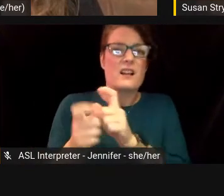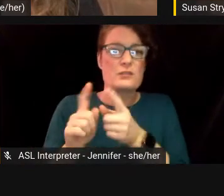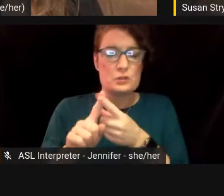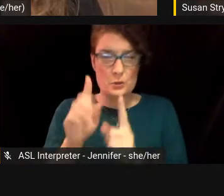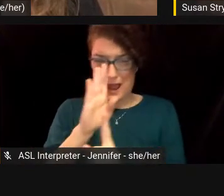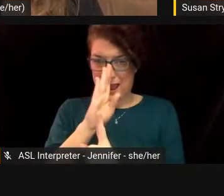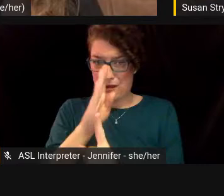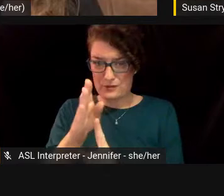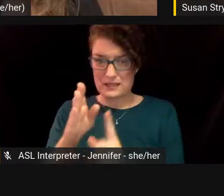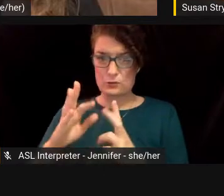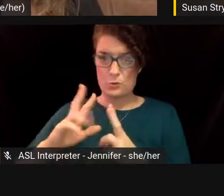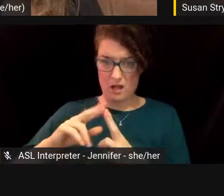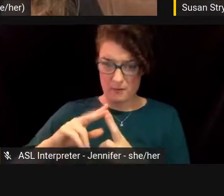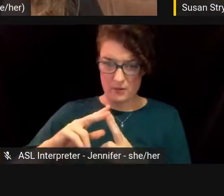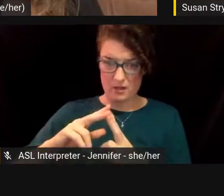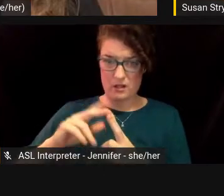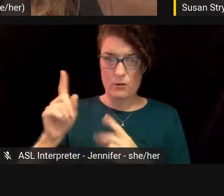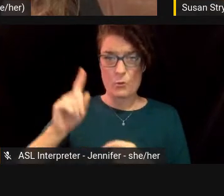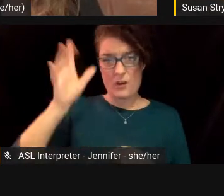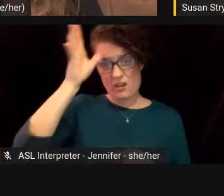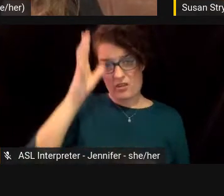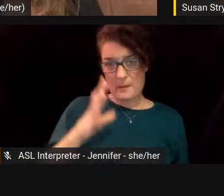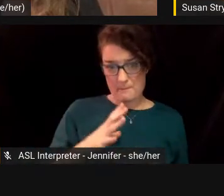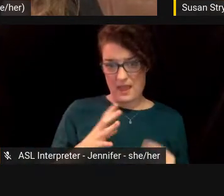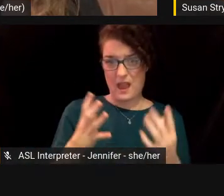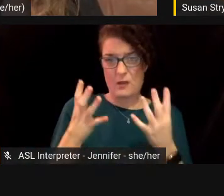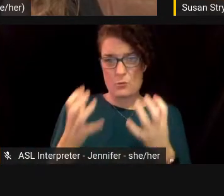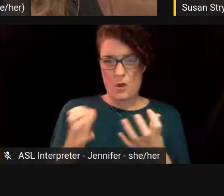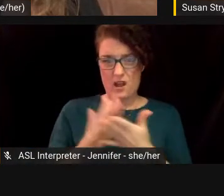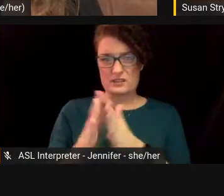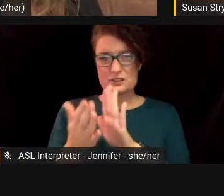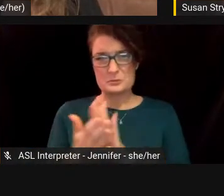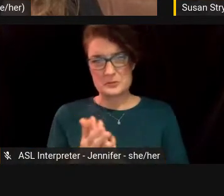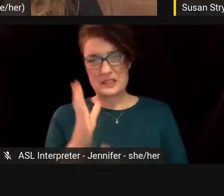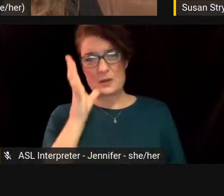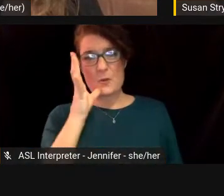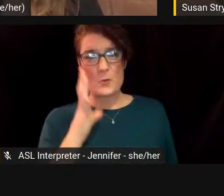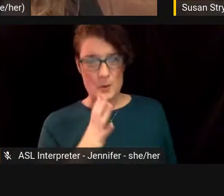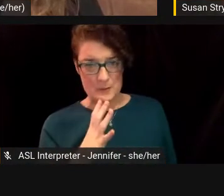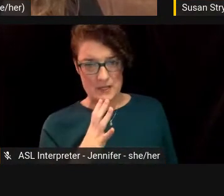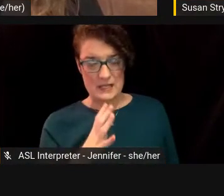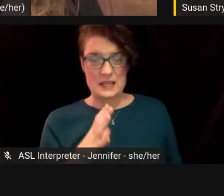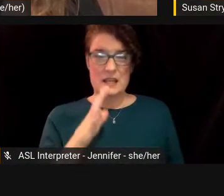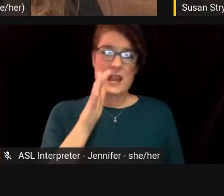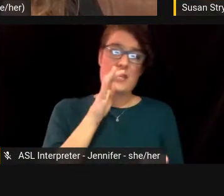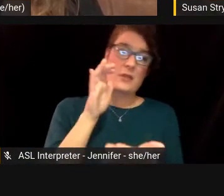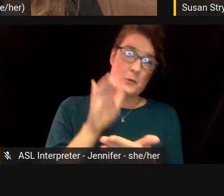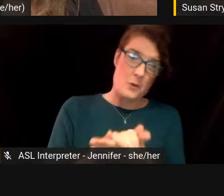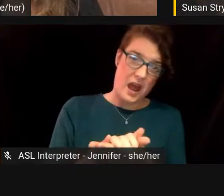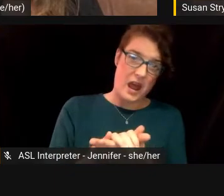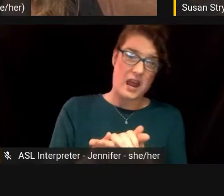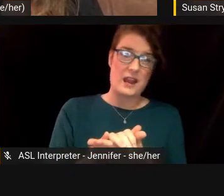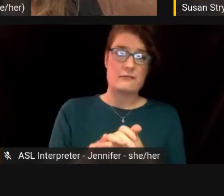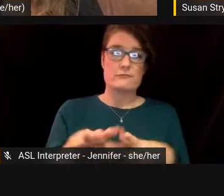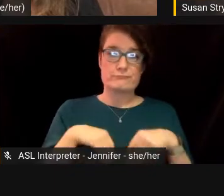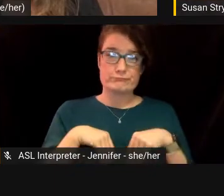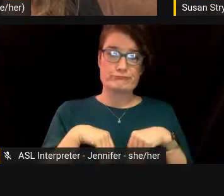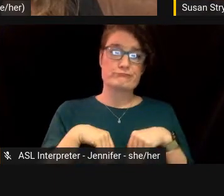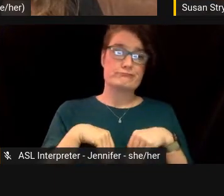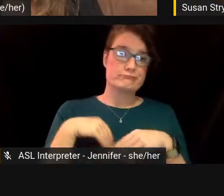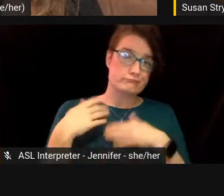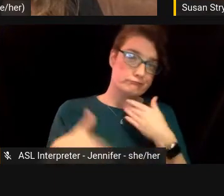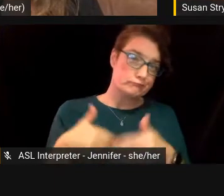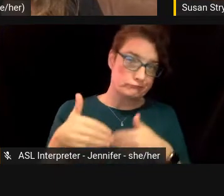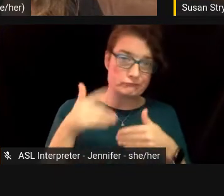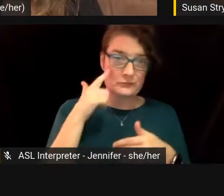the man wants to be a woman and the wife goes along with it, you know,